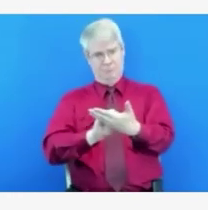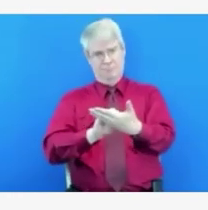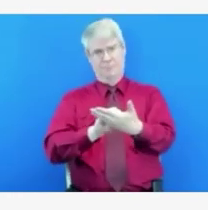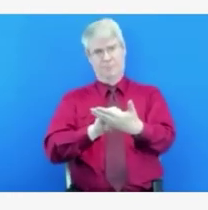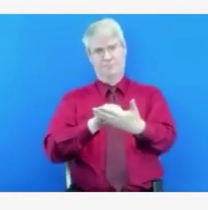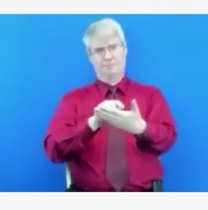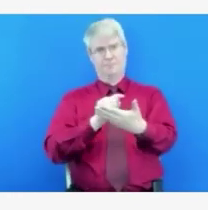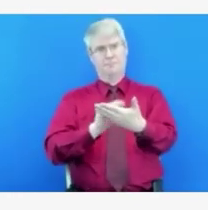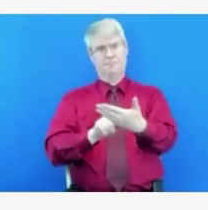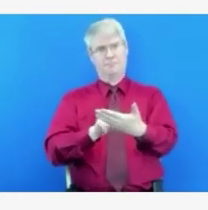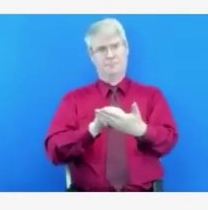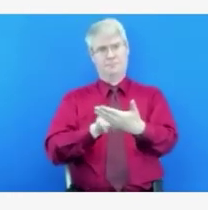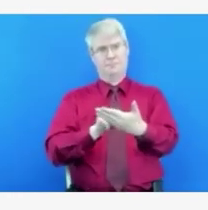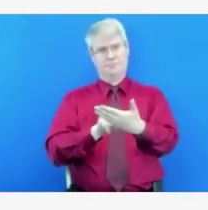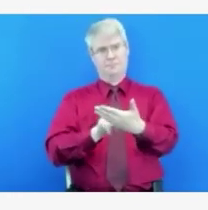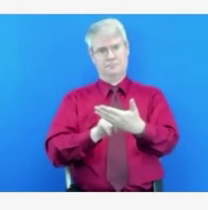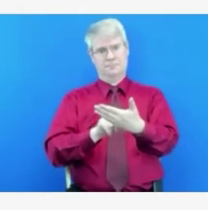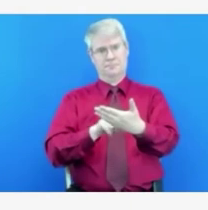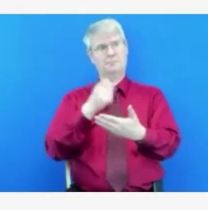Dr. Turner.